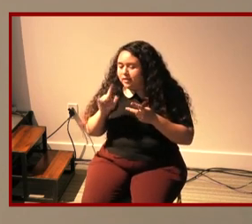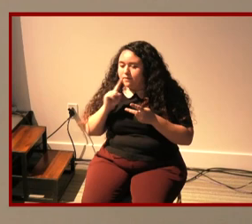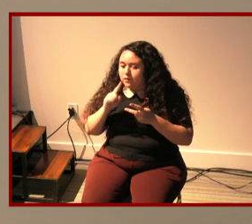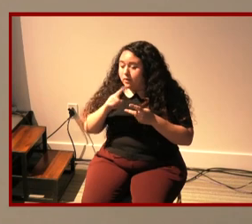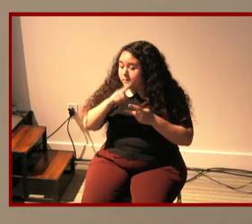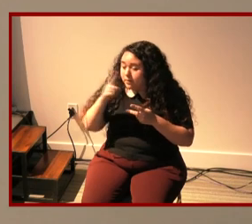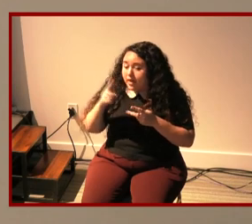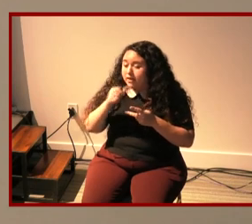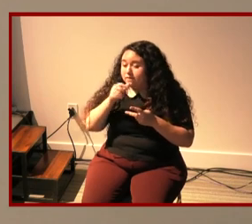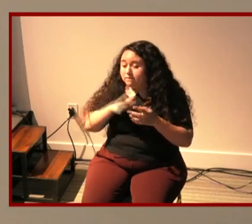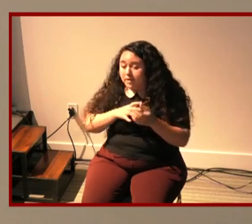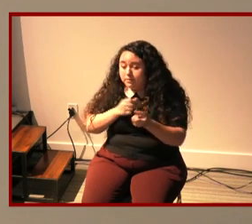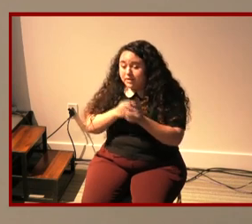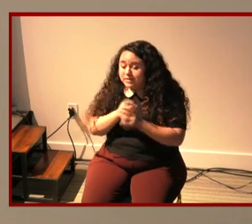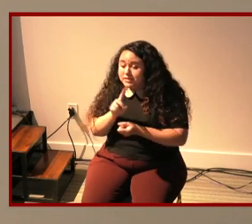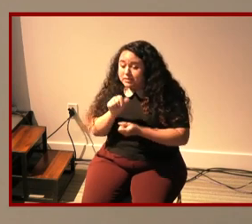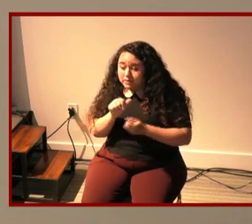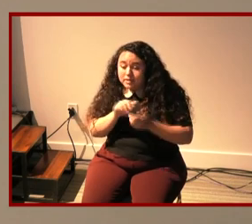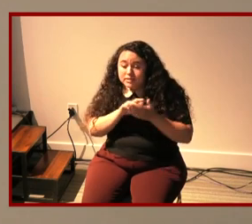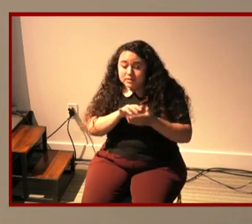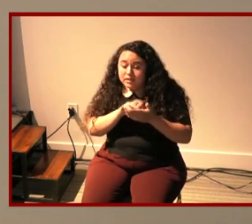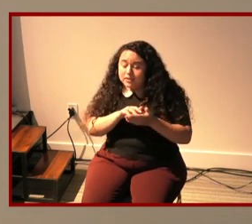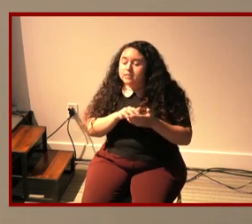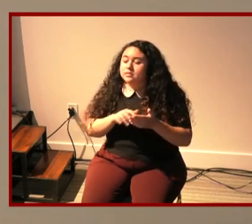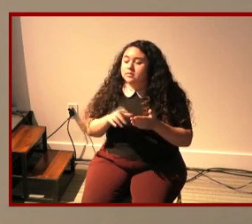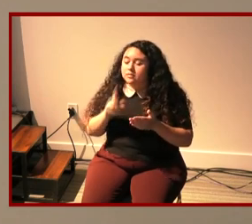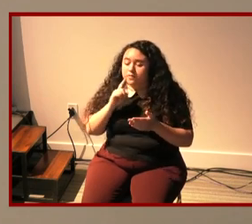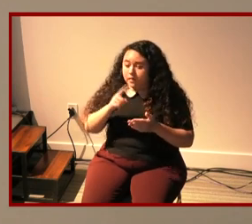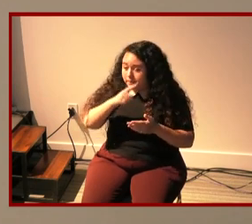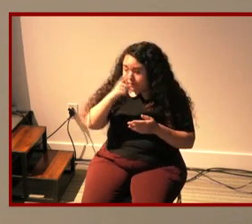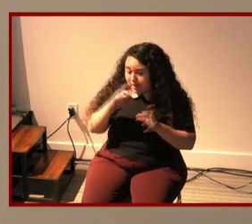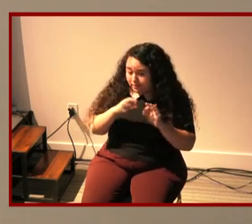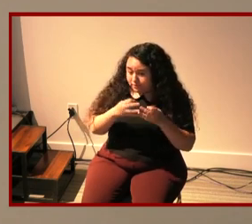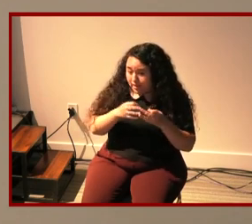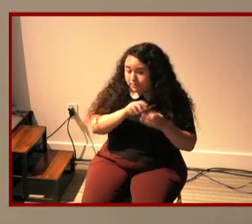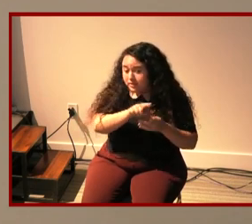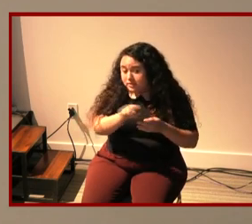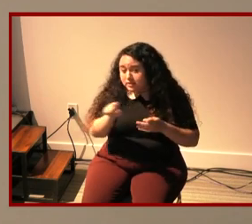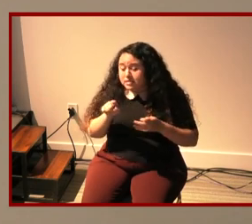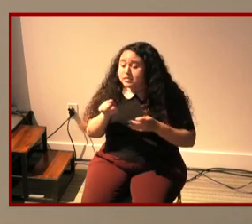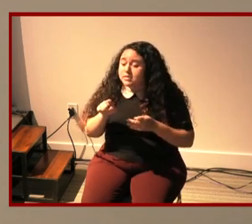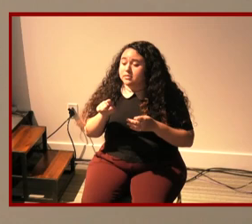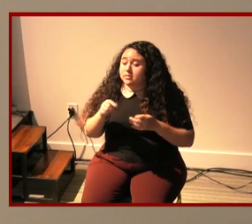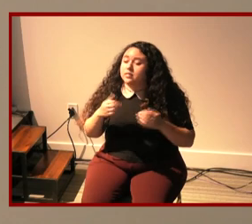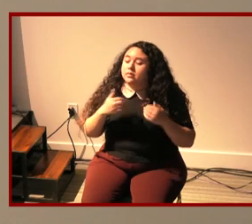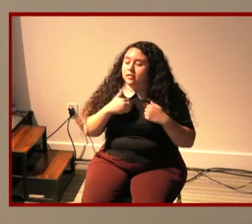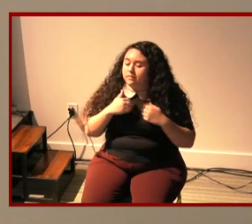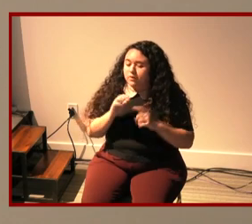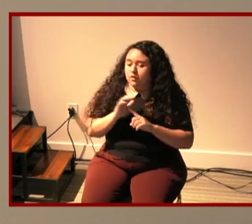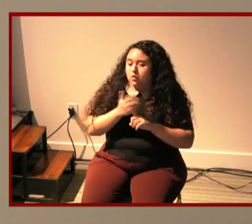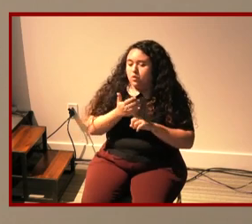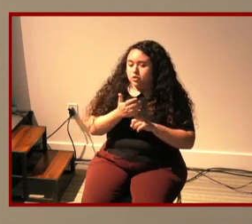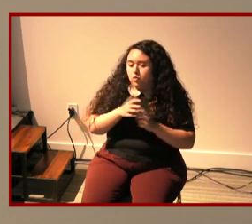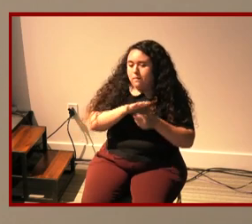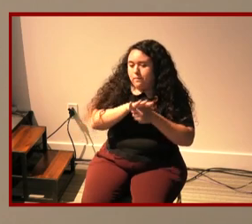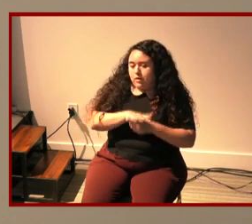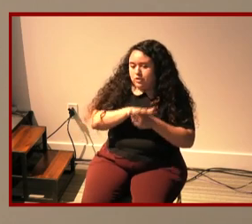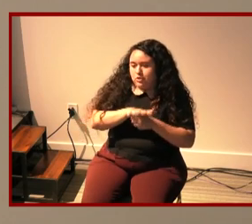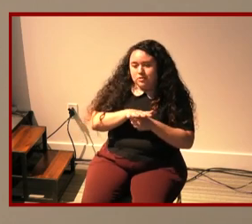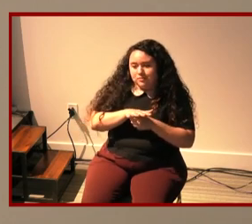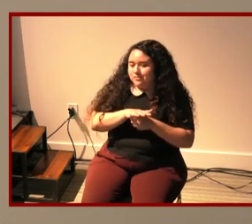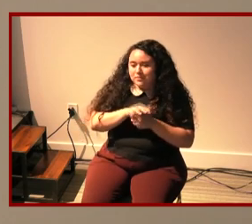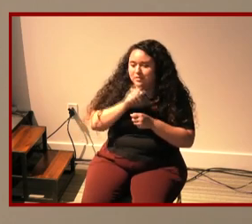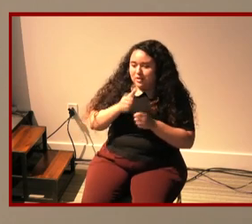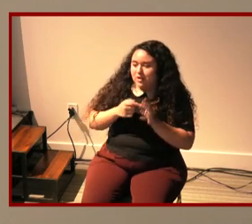feminist disability studies you know that especially among black families there's sort of an um a cultural pressure to not show